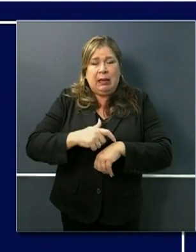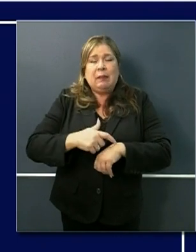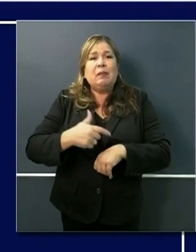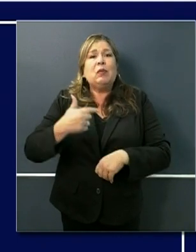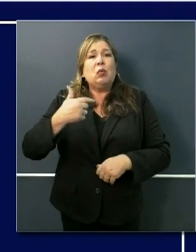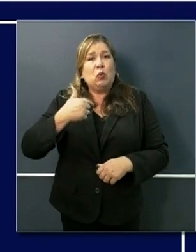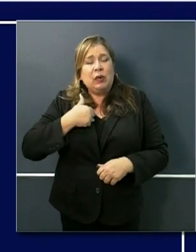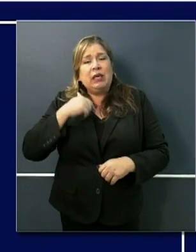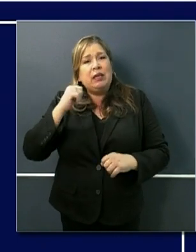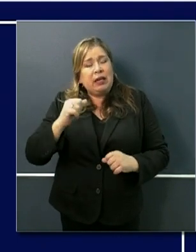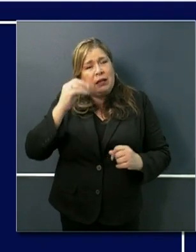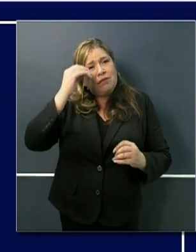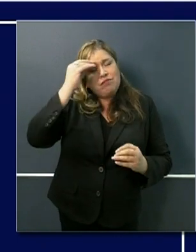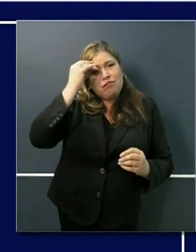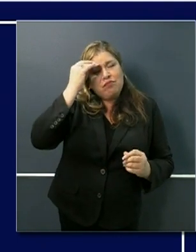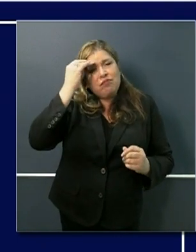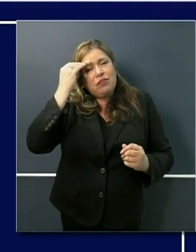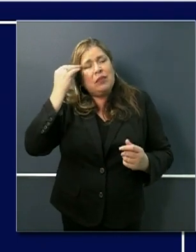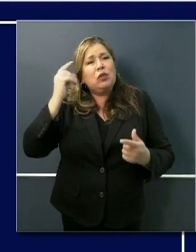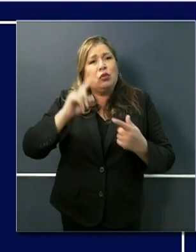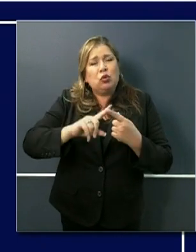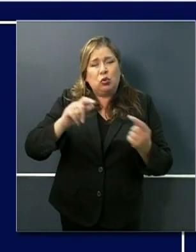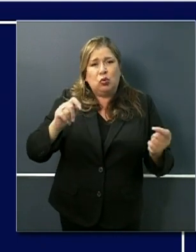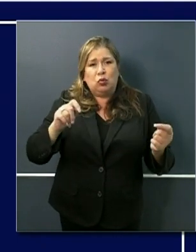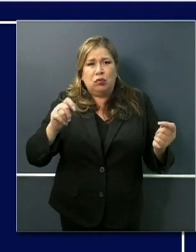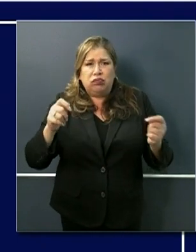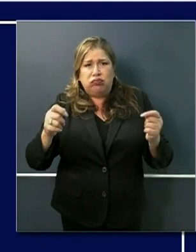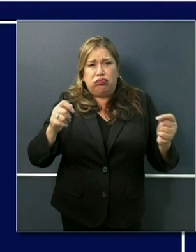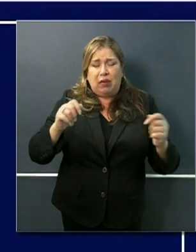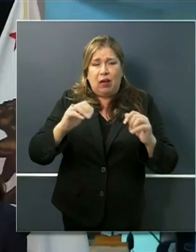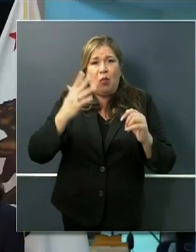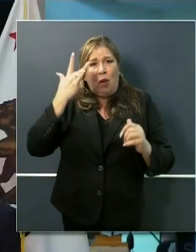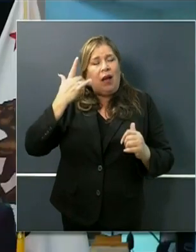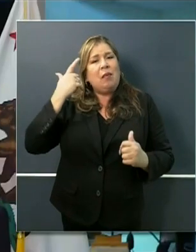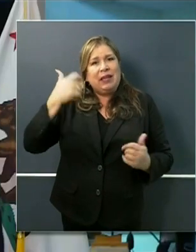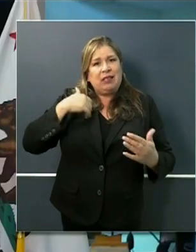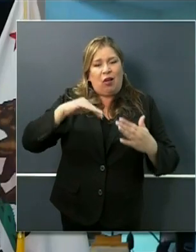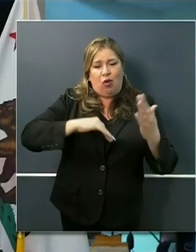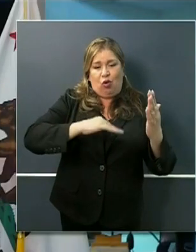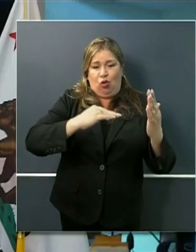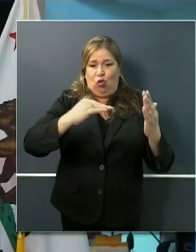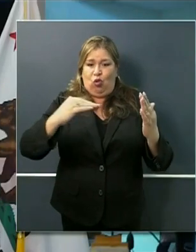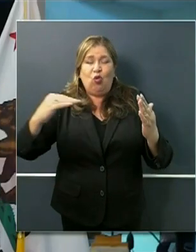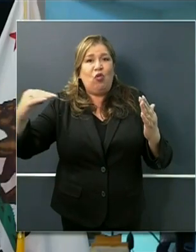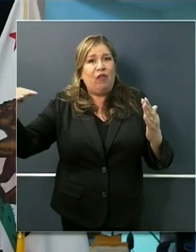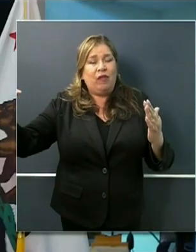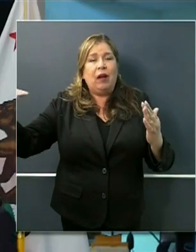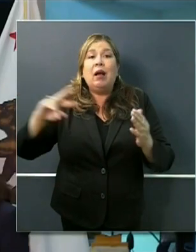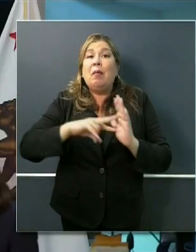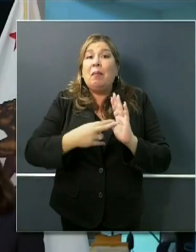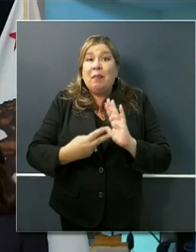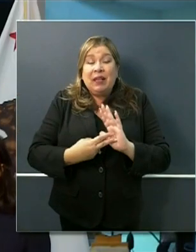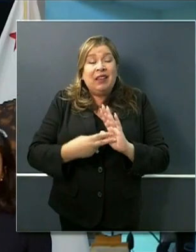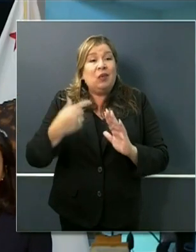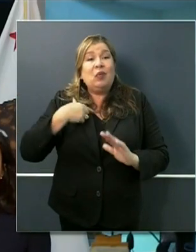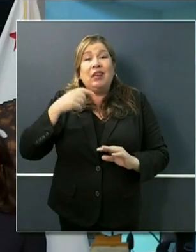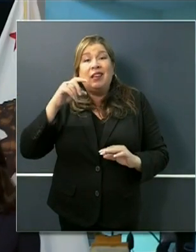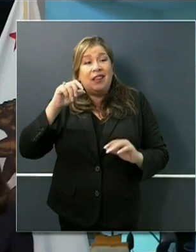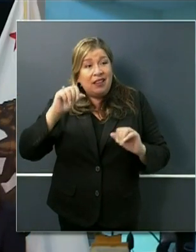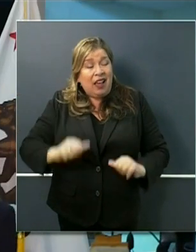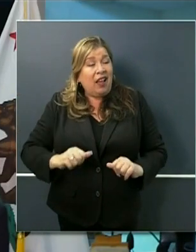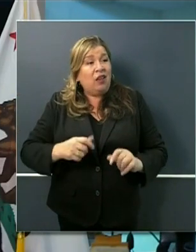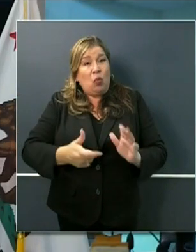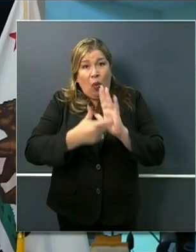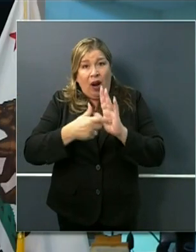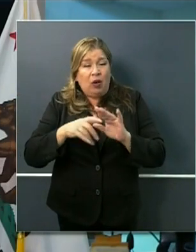luxury of being thoughtful about modifications where we are now with the stay-at-home orders they simply can't be sustained they're very difficult to